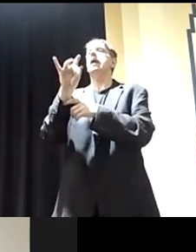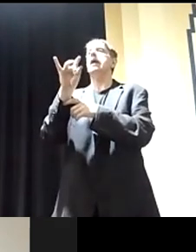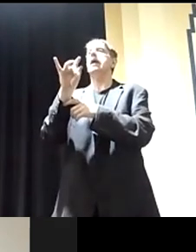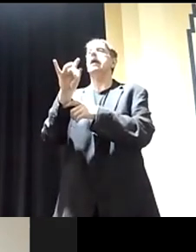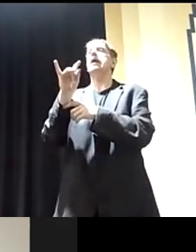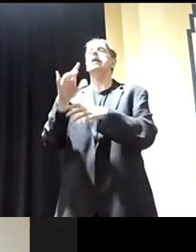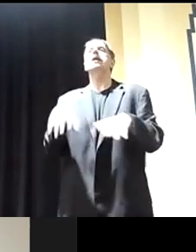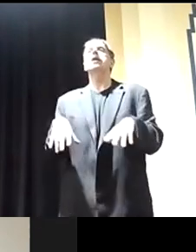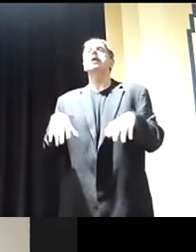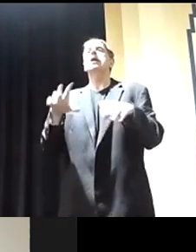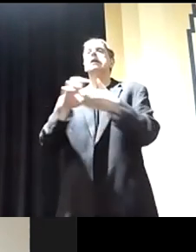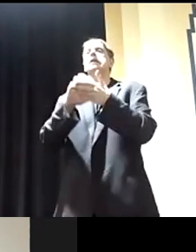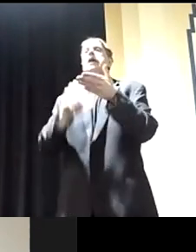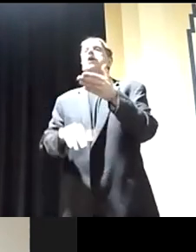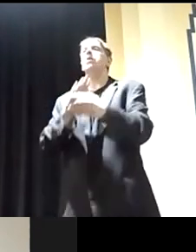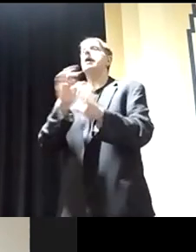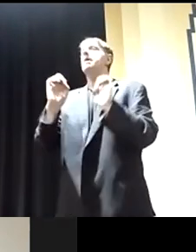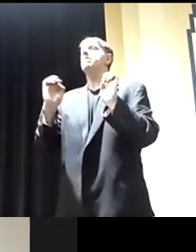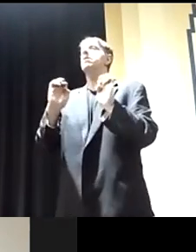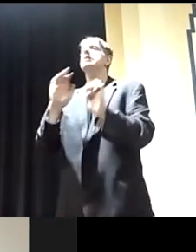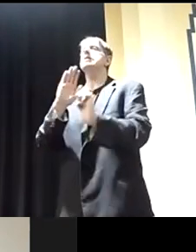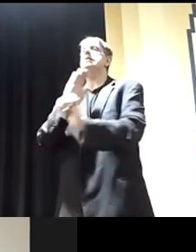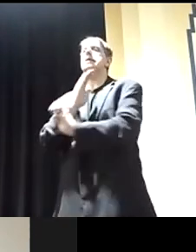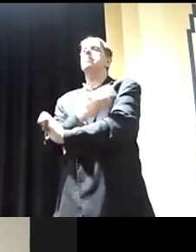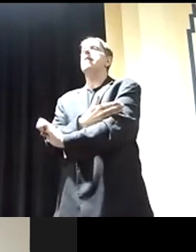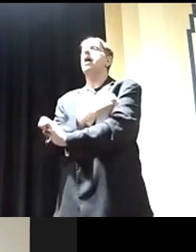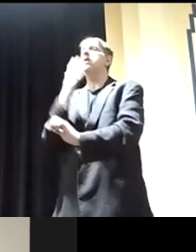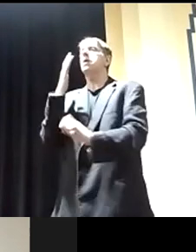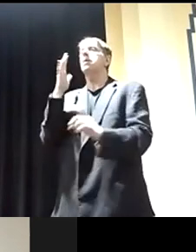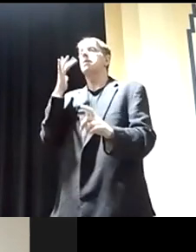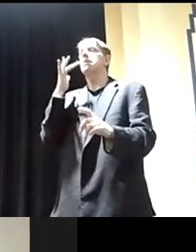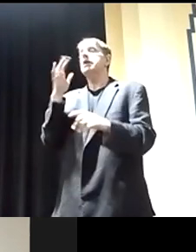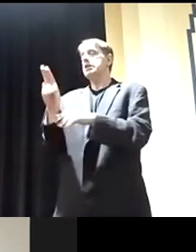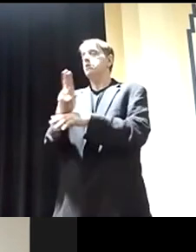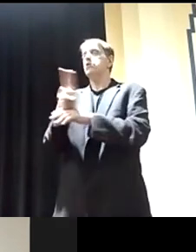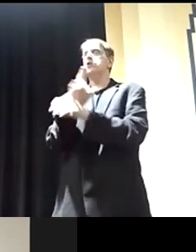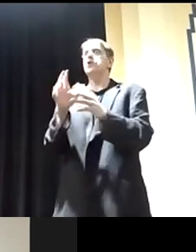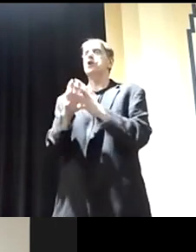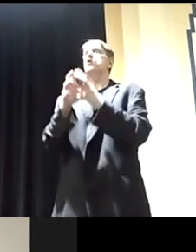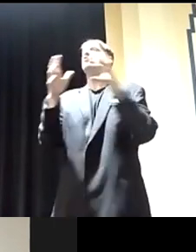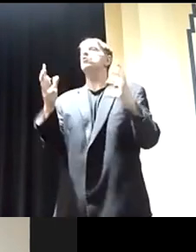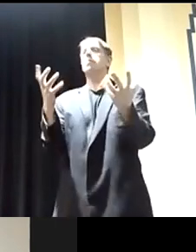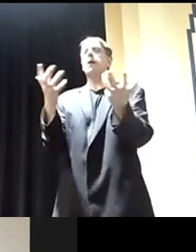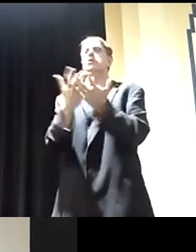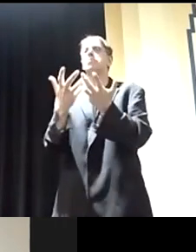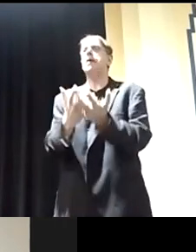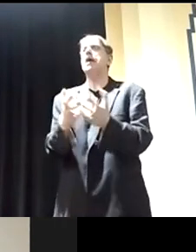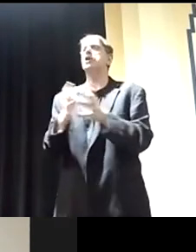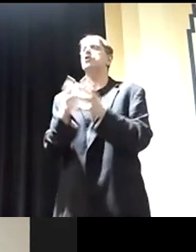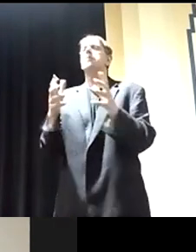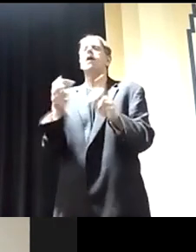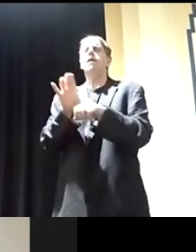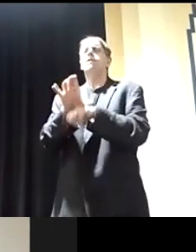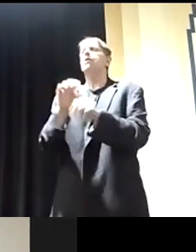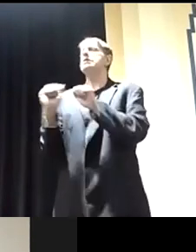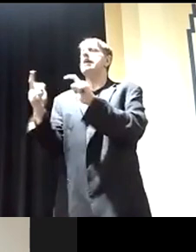emergency of powers away because he was obviously using them too much, masking everybody, making everybody get vaccinated.